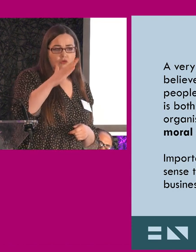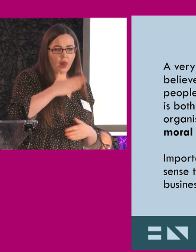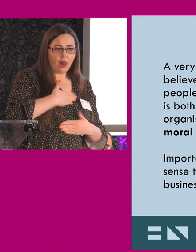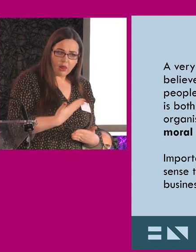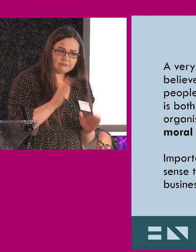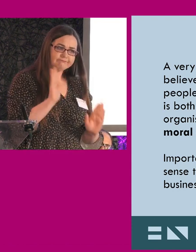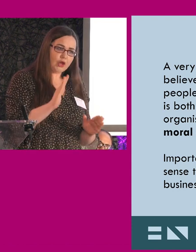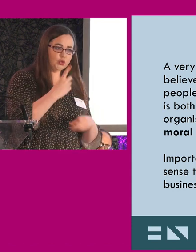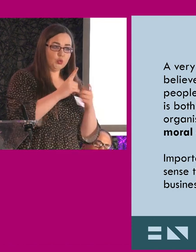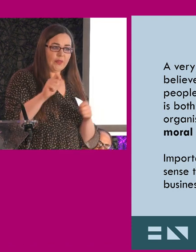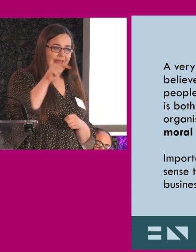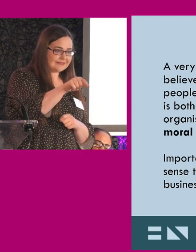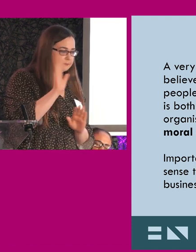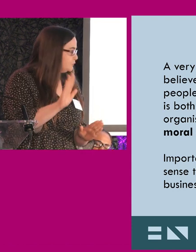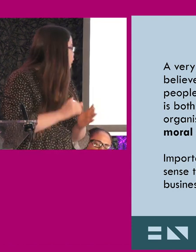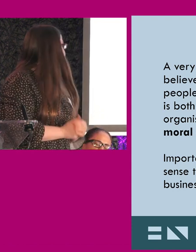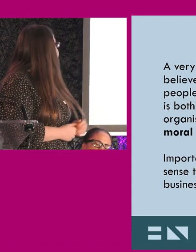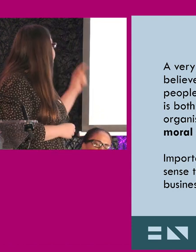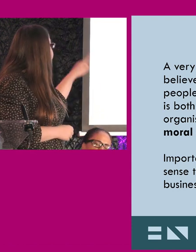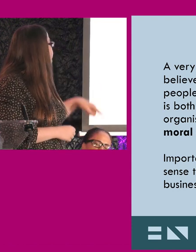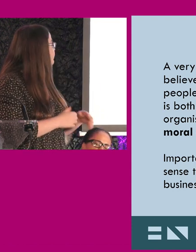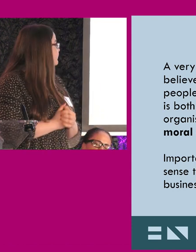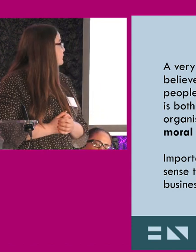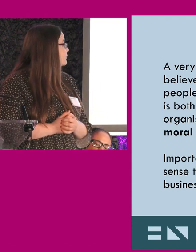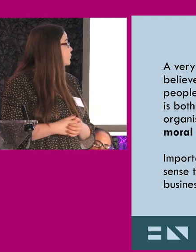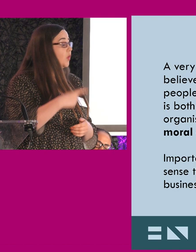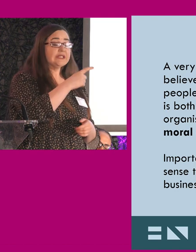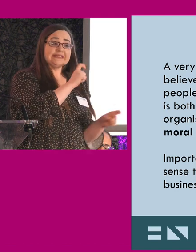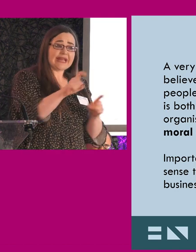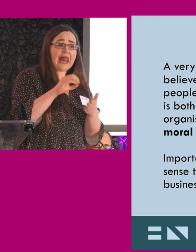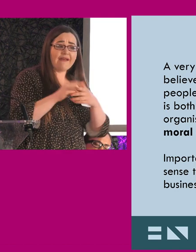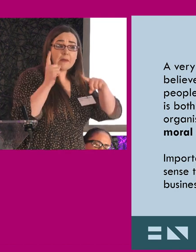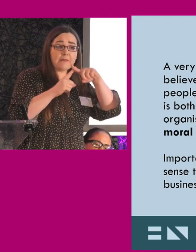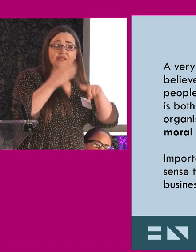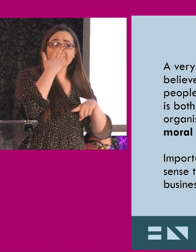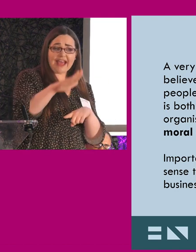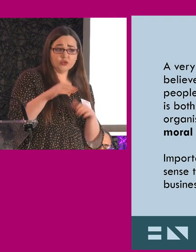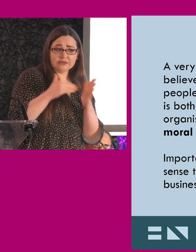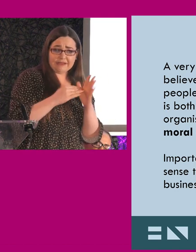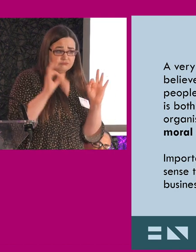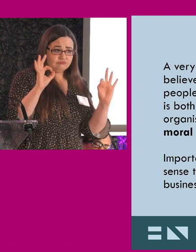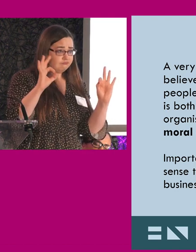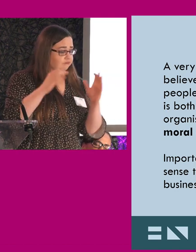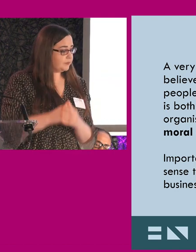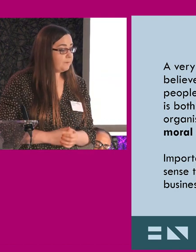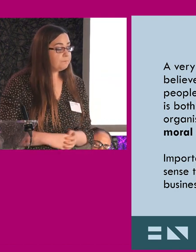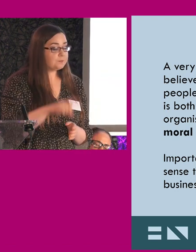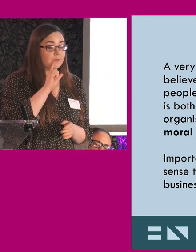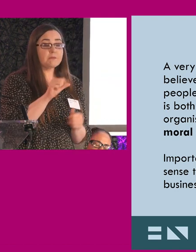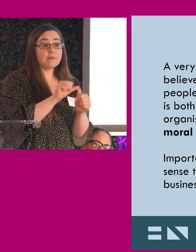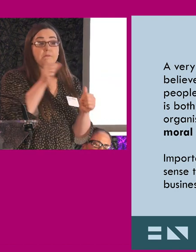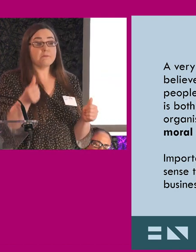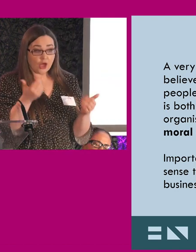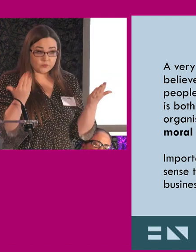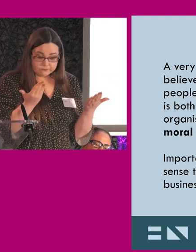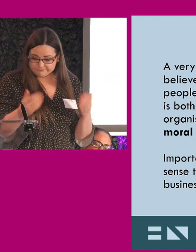same time, they feel like that there is a moral obligation there to actually carry out these, these recruitments. And the positive attitude has